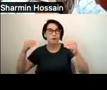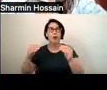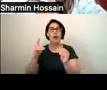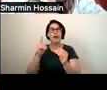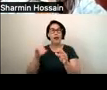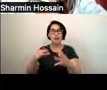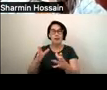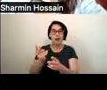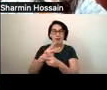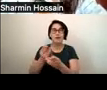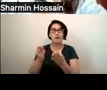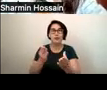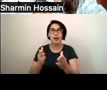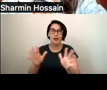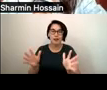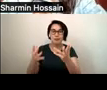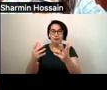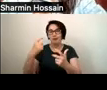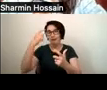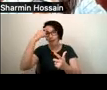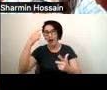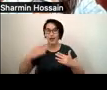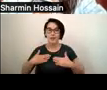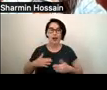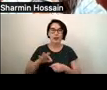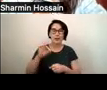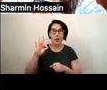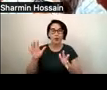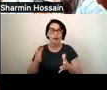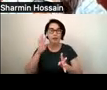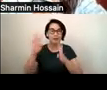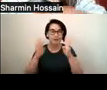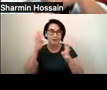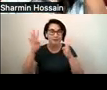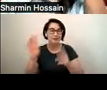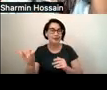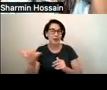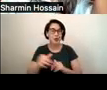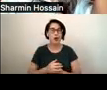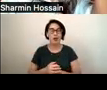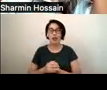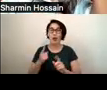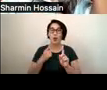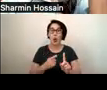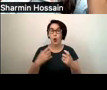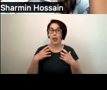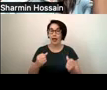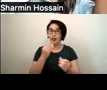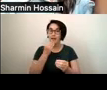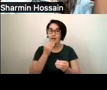body, and soul while uplifting the creative spirit. Their focuses are healthy food access,